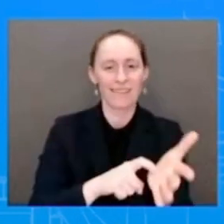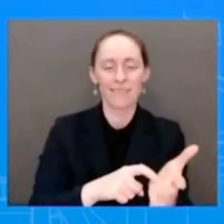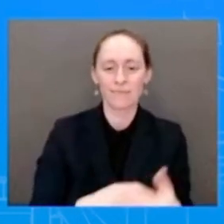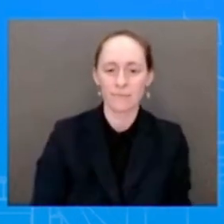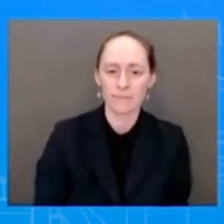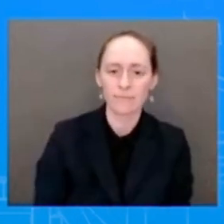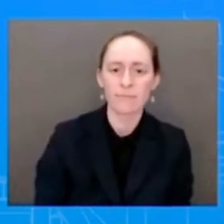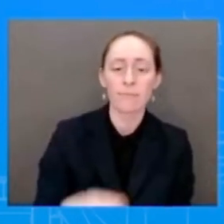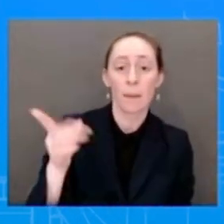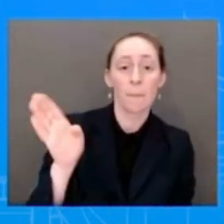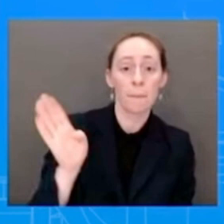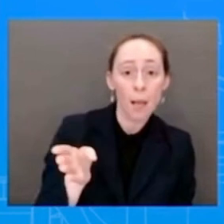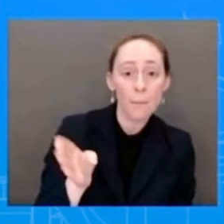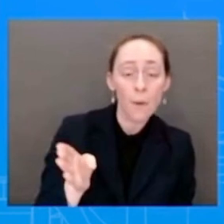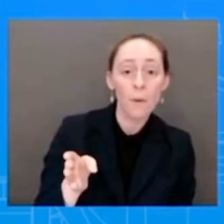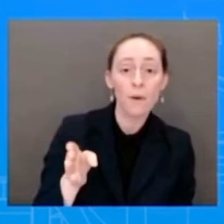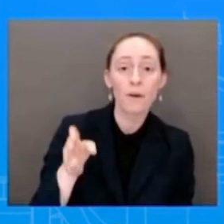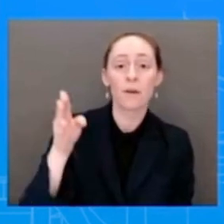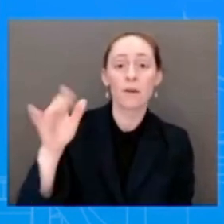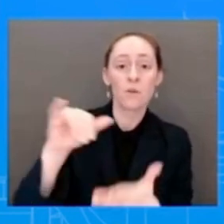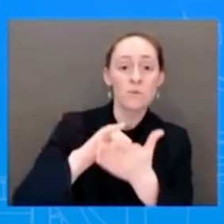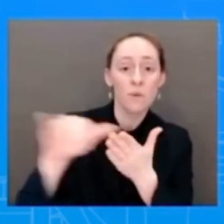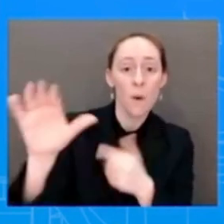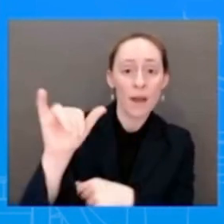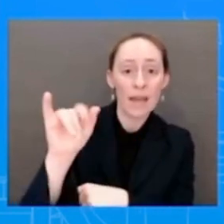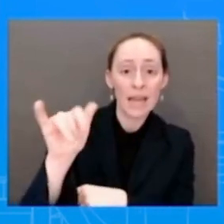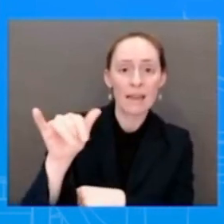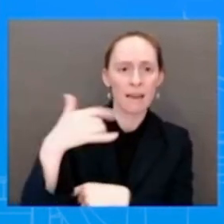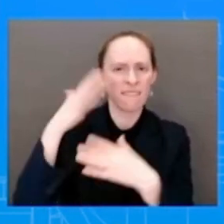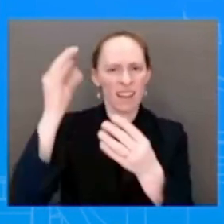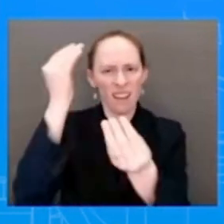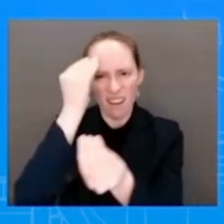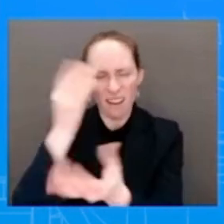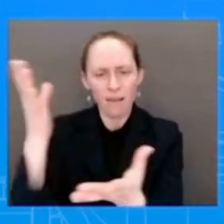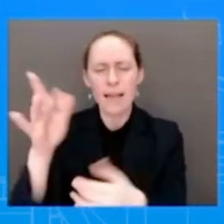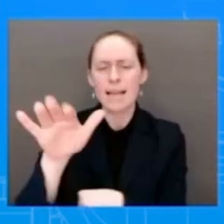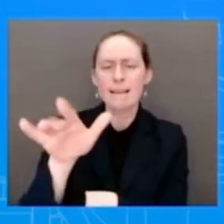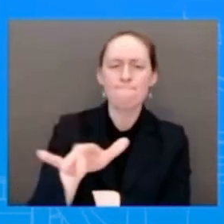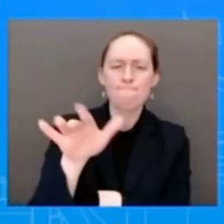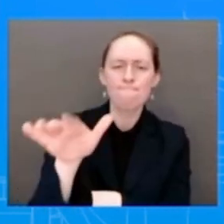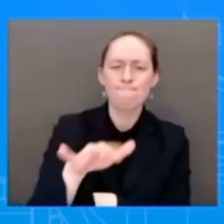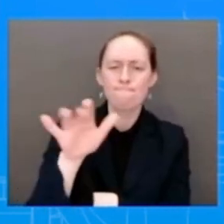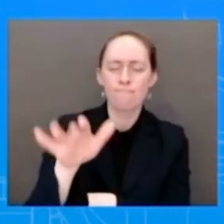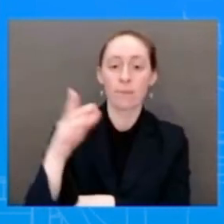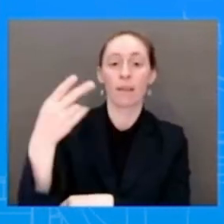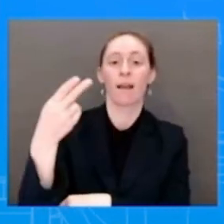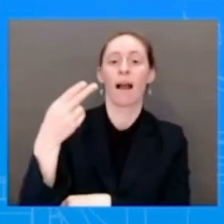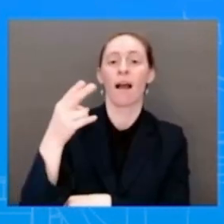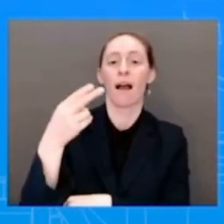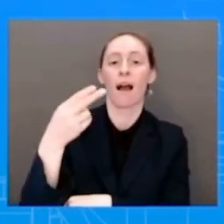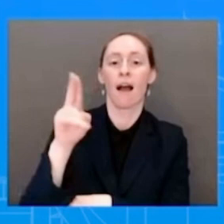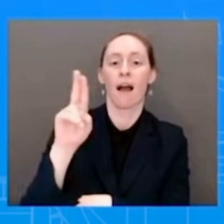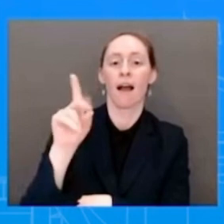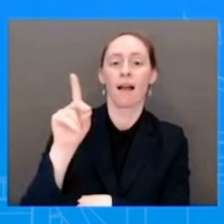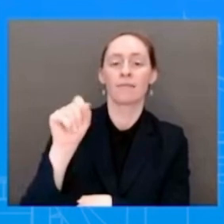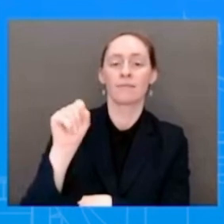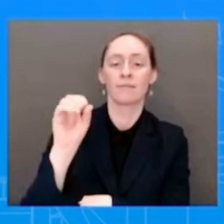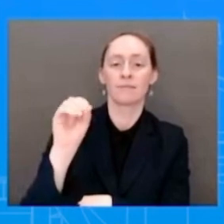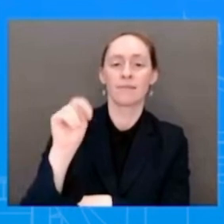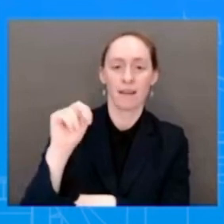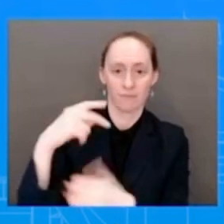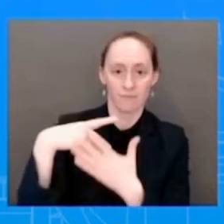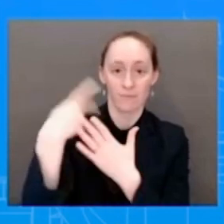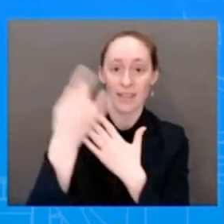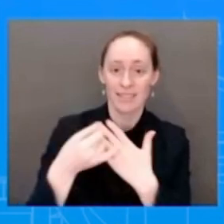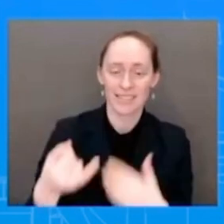the funding to kickstart the early phase of the Hudson Tunnel project. So I'll stay there on the official pieces,